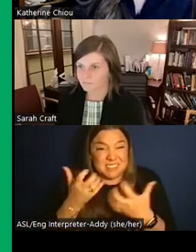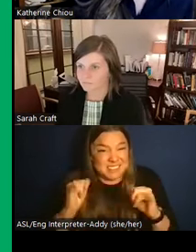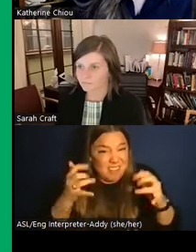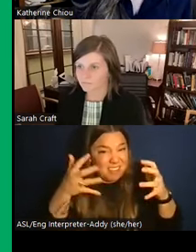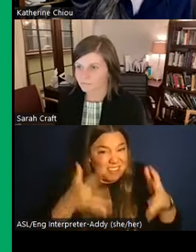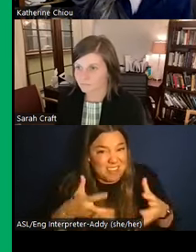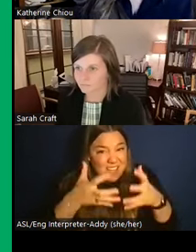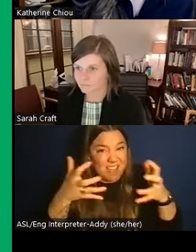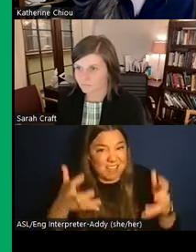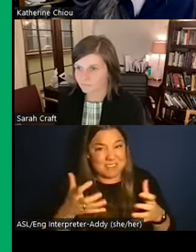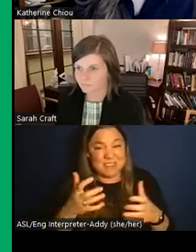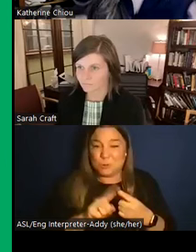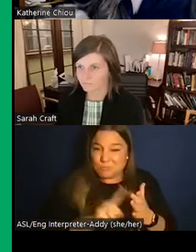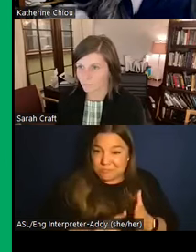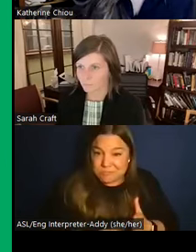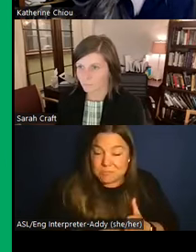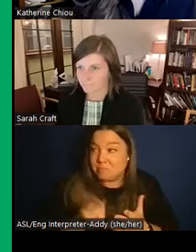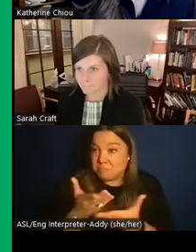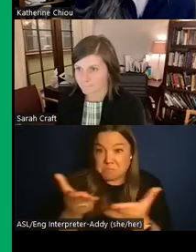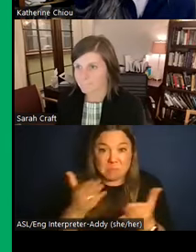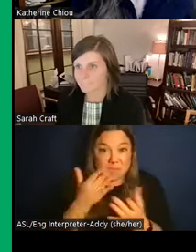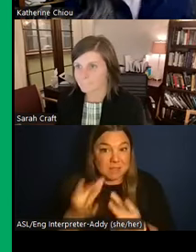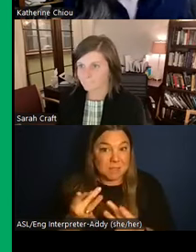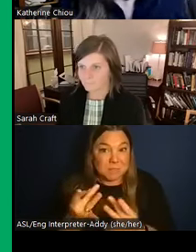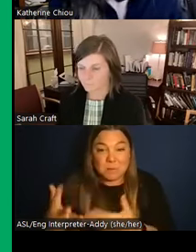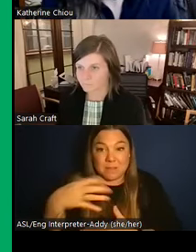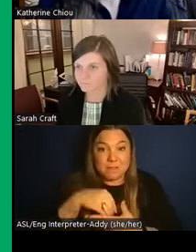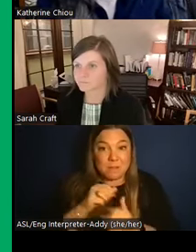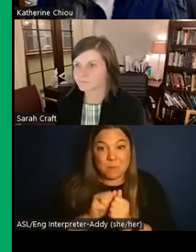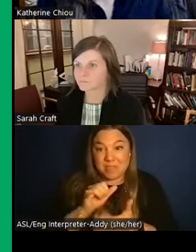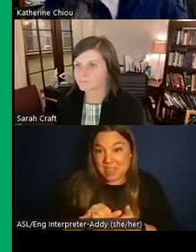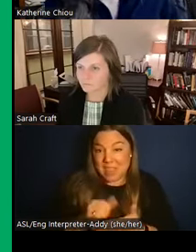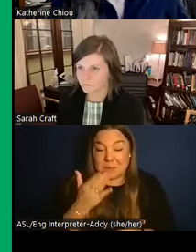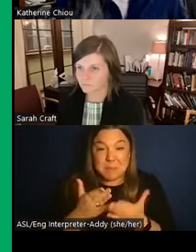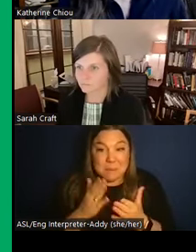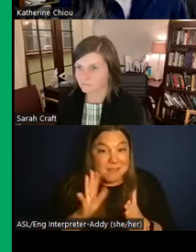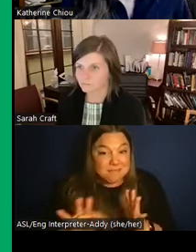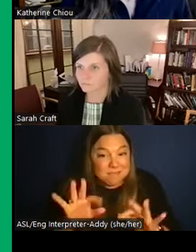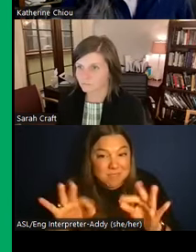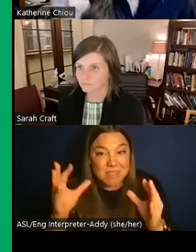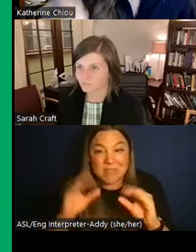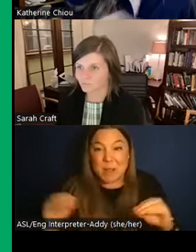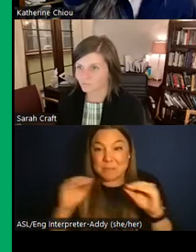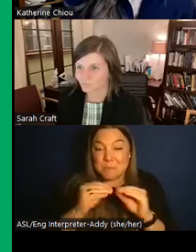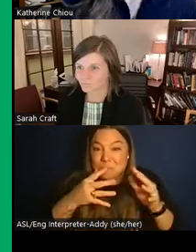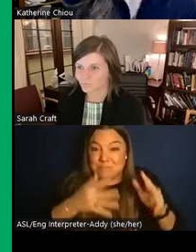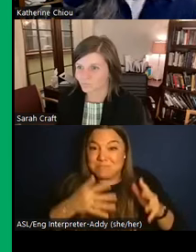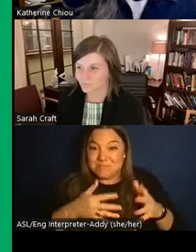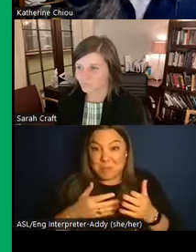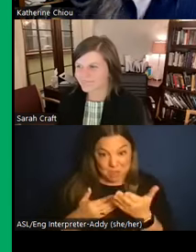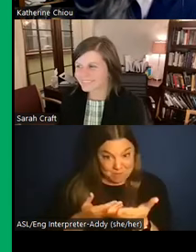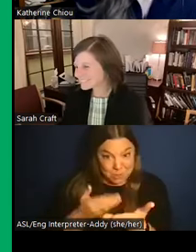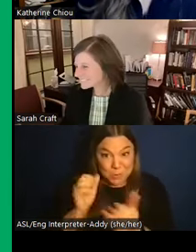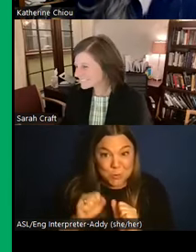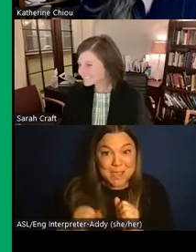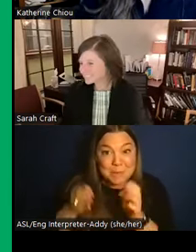involved in these projects, if you find more remains, we have a better chance of nailing down what this is. And you can be the one to identify